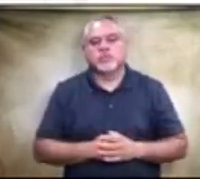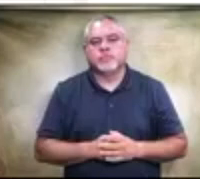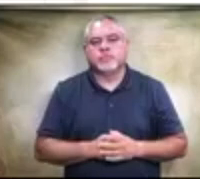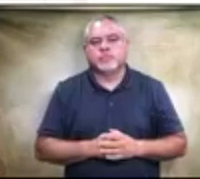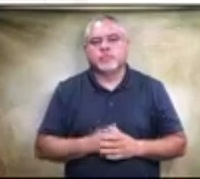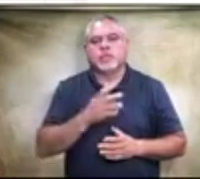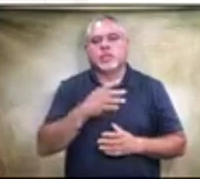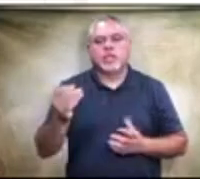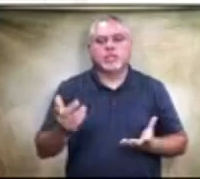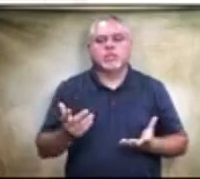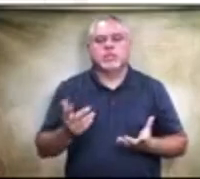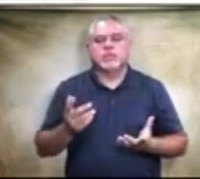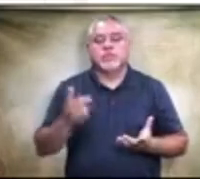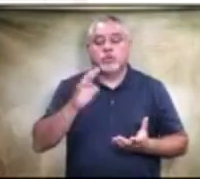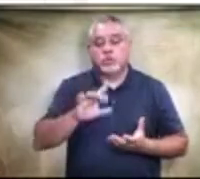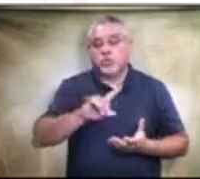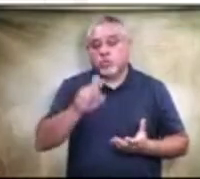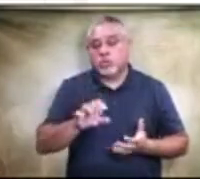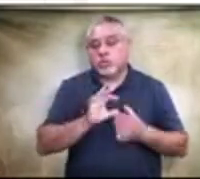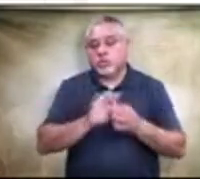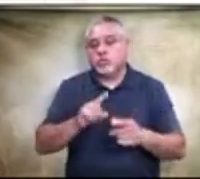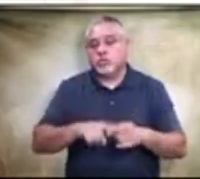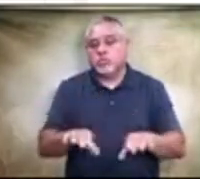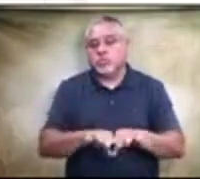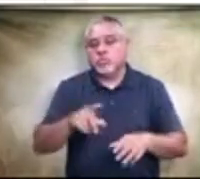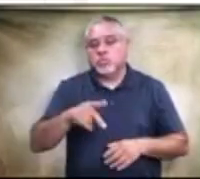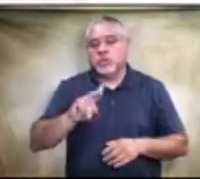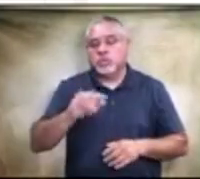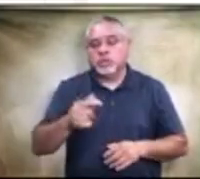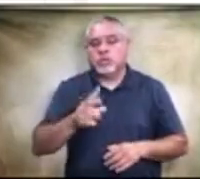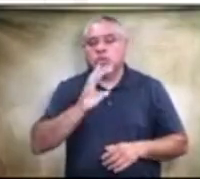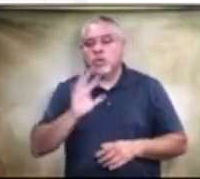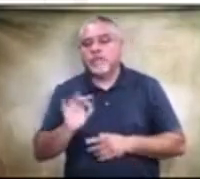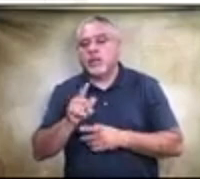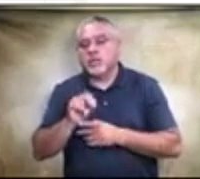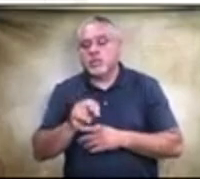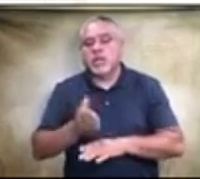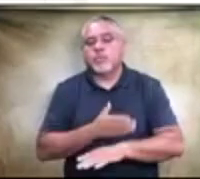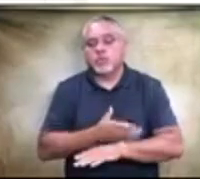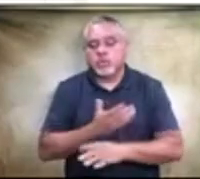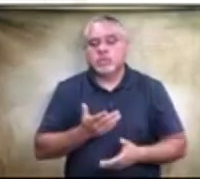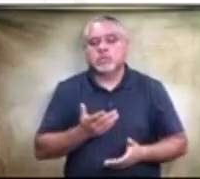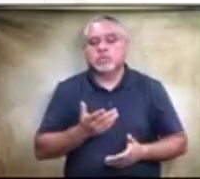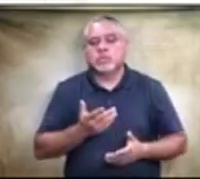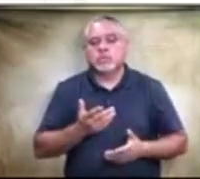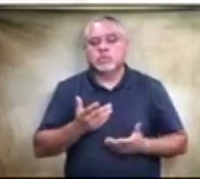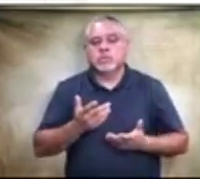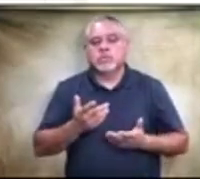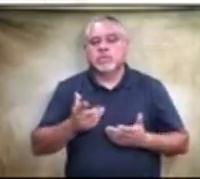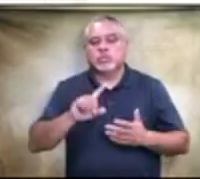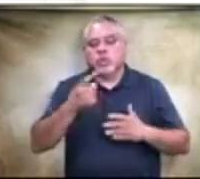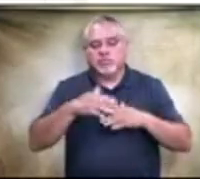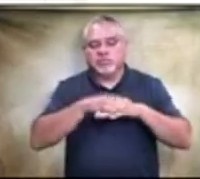to your question with regard to the plumbing, the, the water fountain upgrades is, doesn't even scratch the surface with regard to